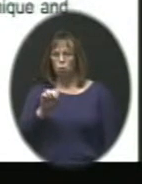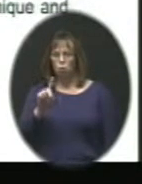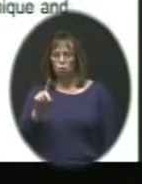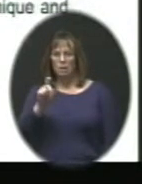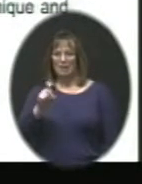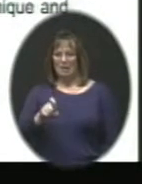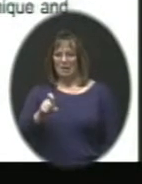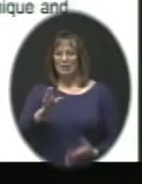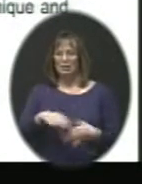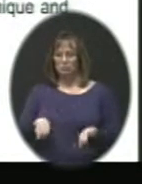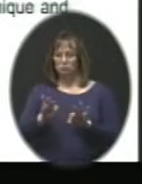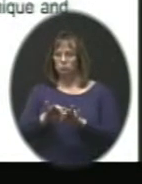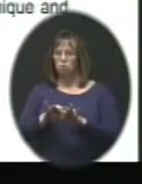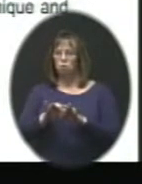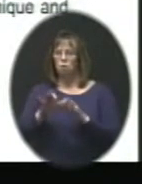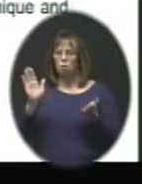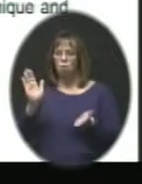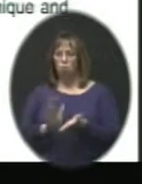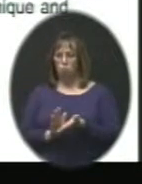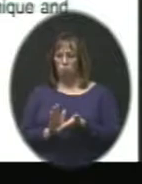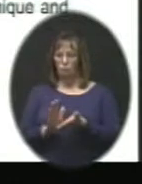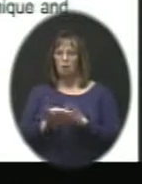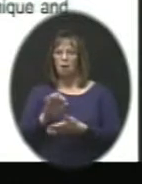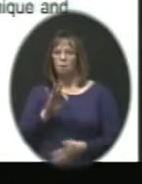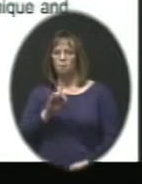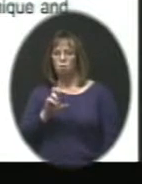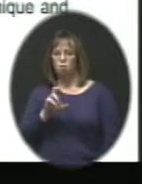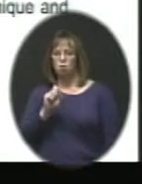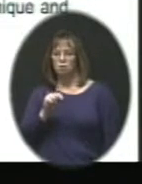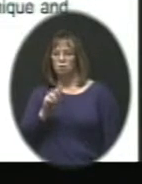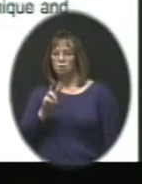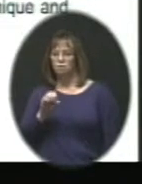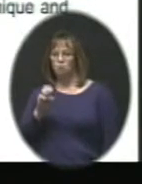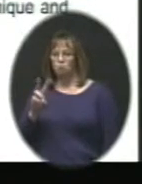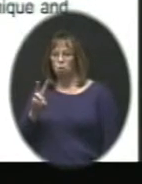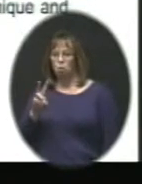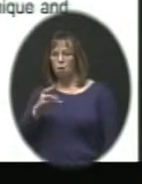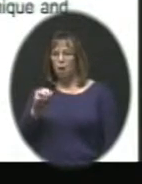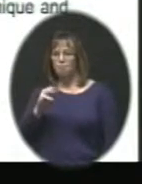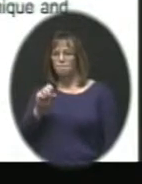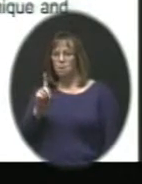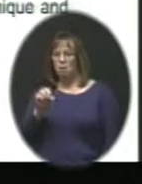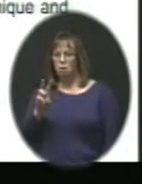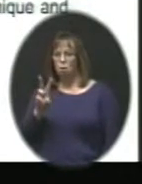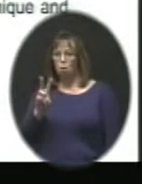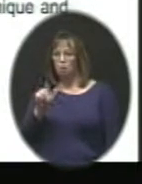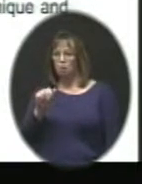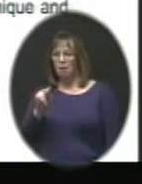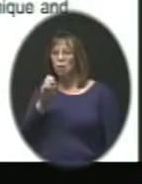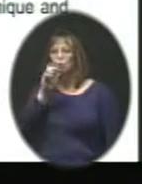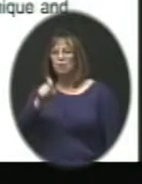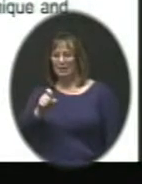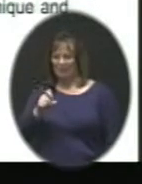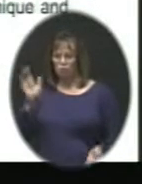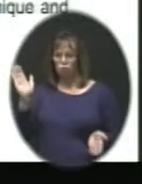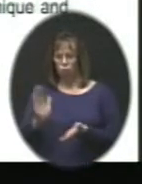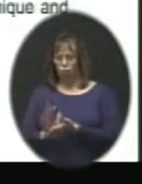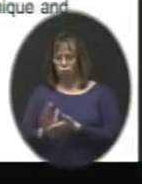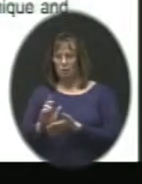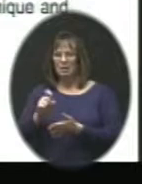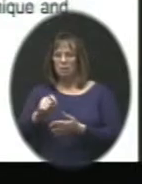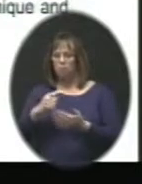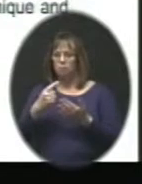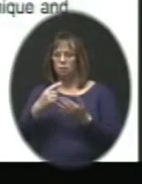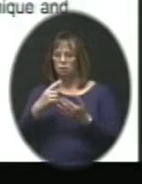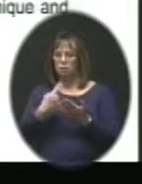significant and immediate relief, and that Forest View and Meadow Lane were going to need future relief and this needed to be addressed in this